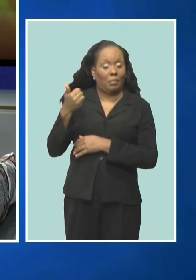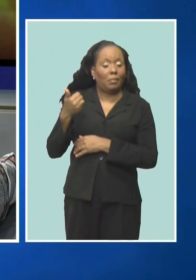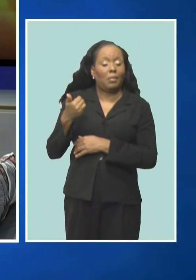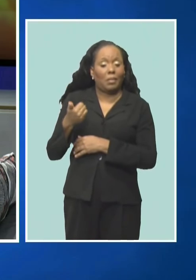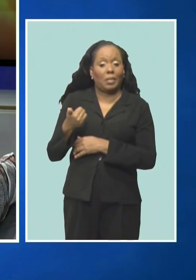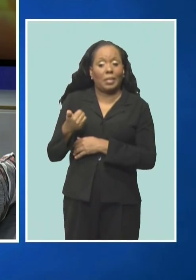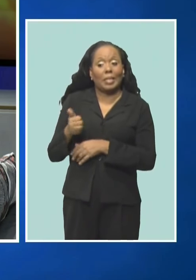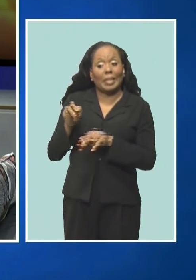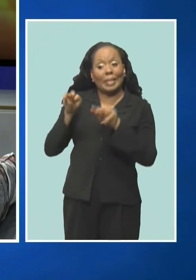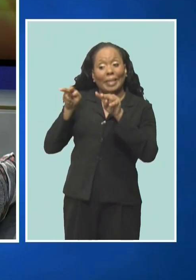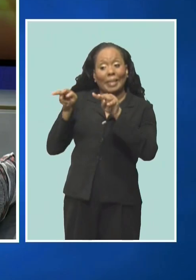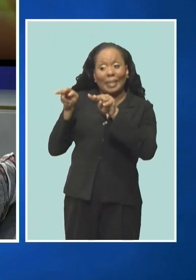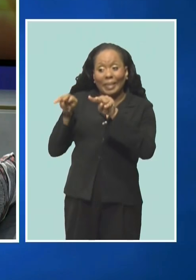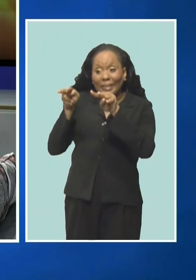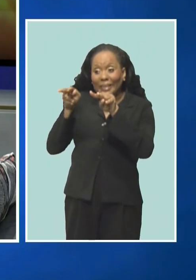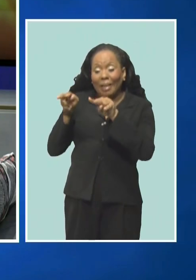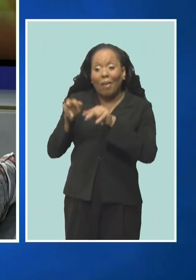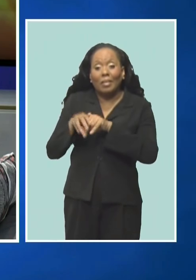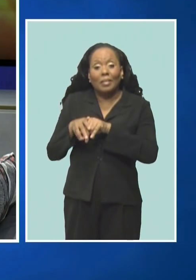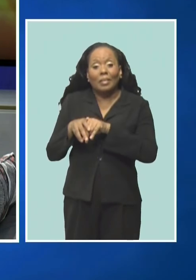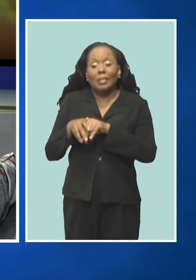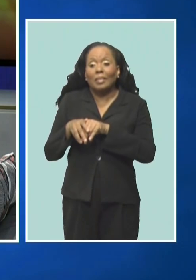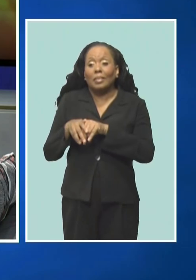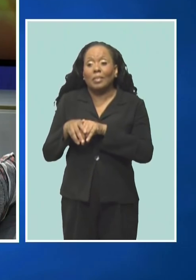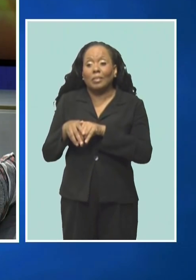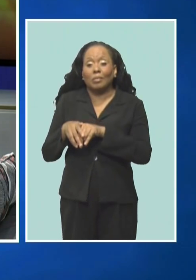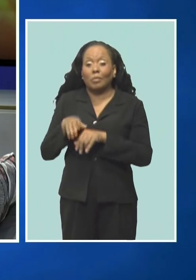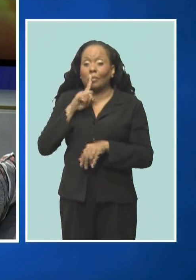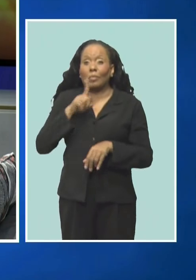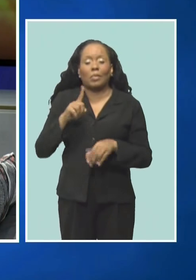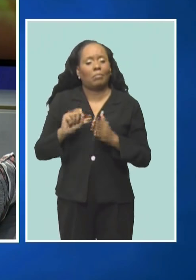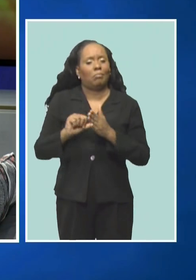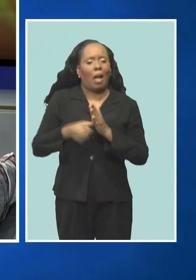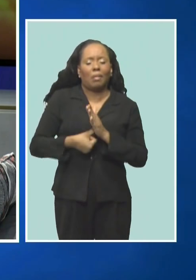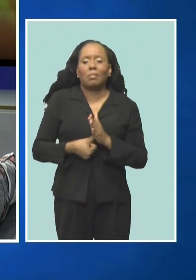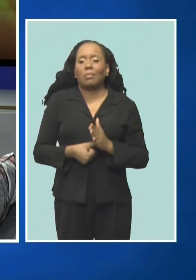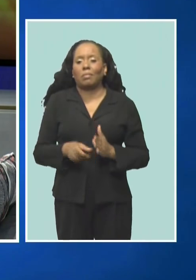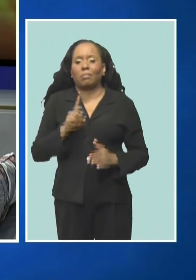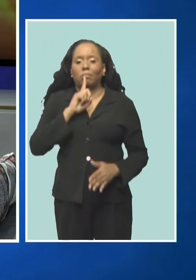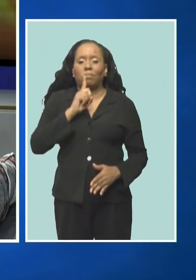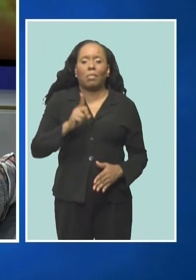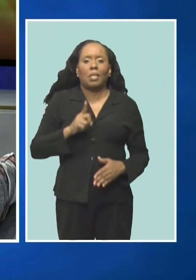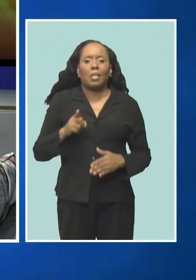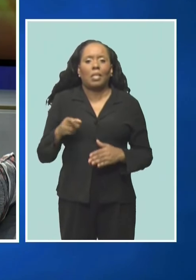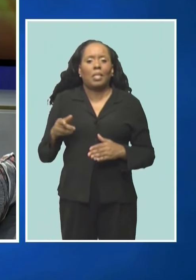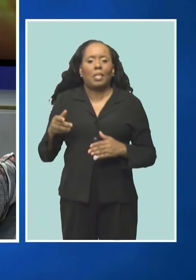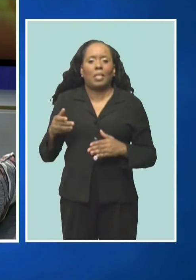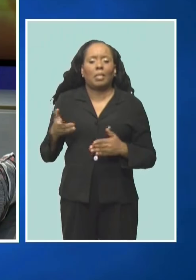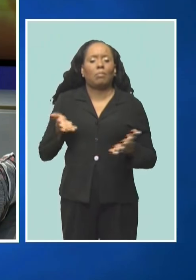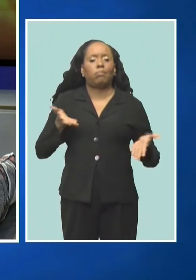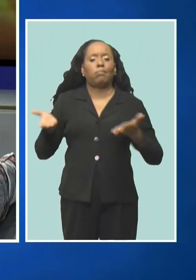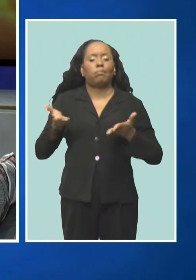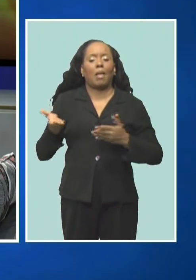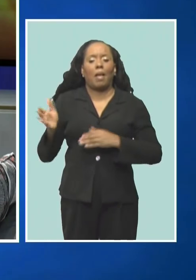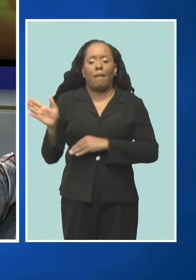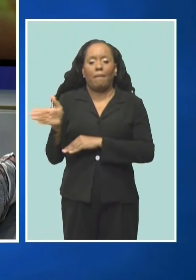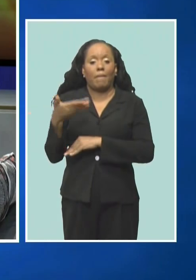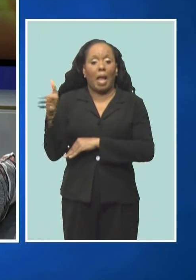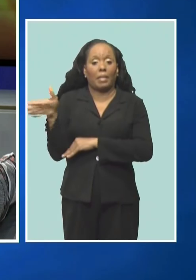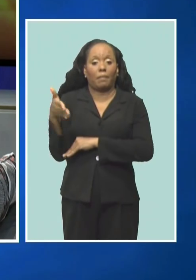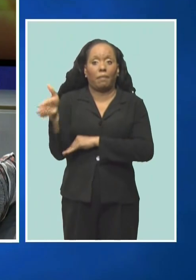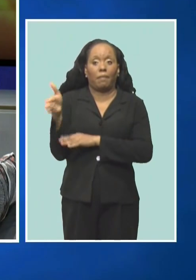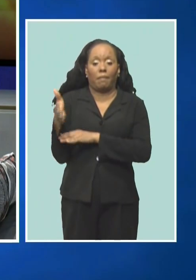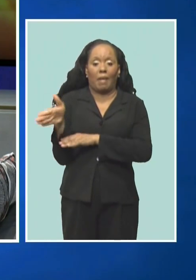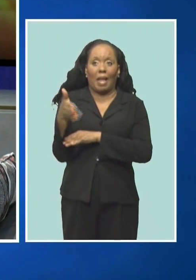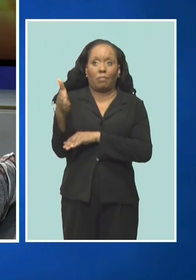to witness this, what will be a very impressive flag-raising ceremony, the place to be is